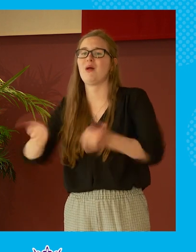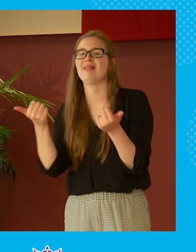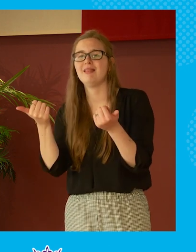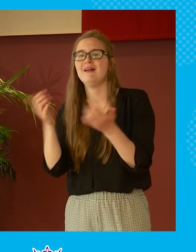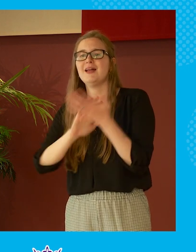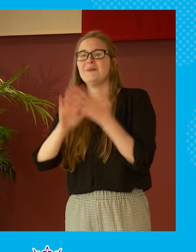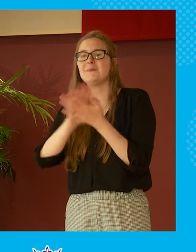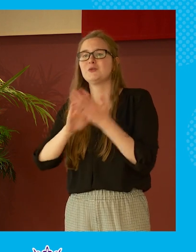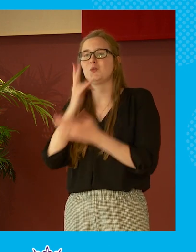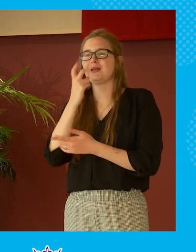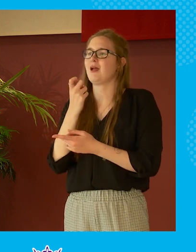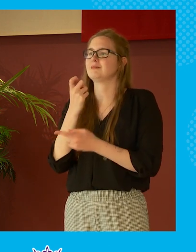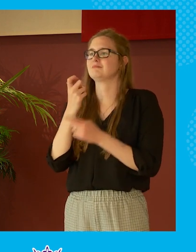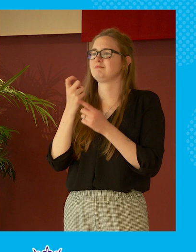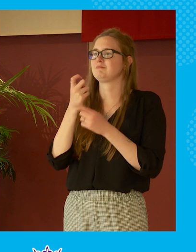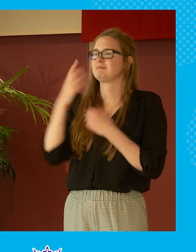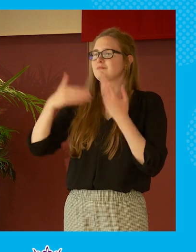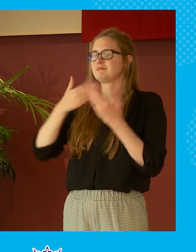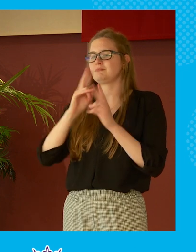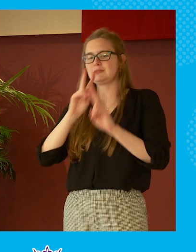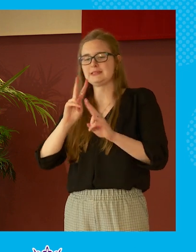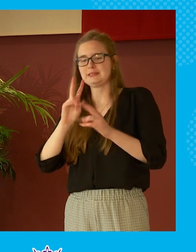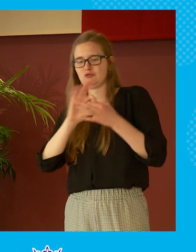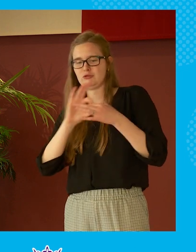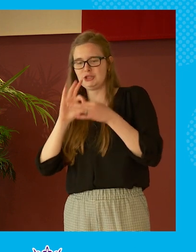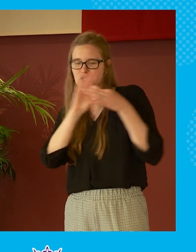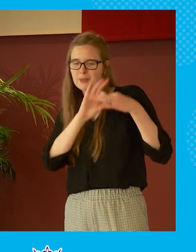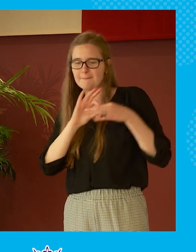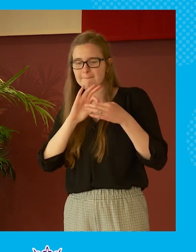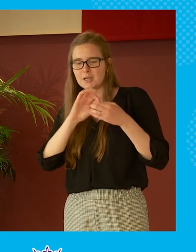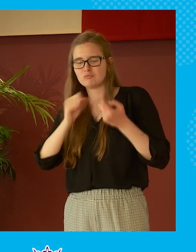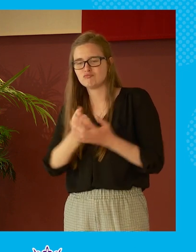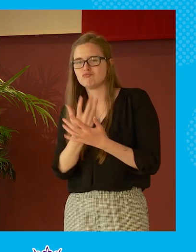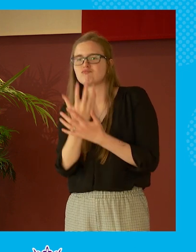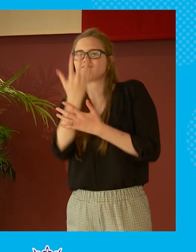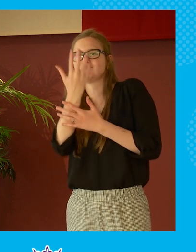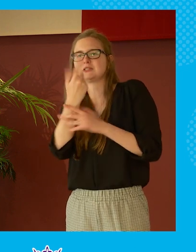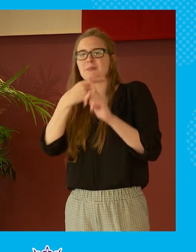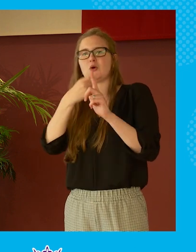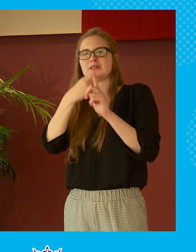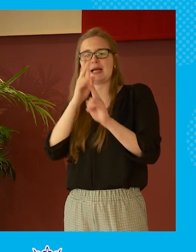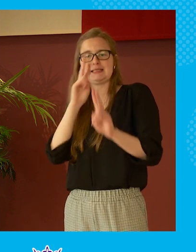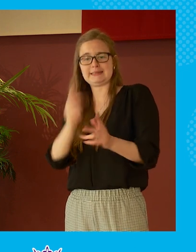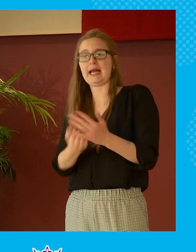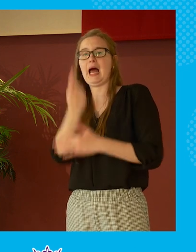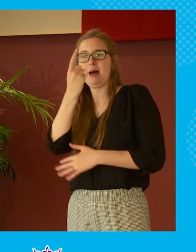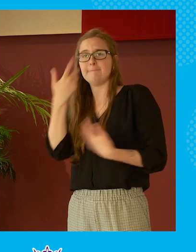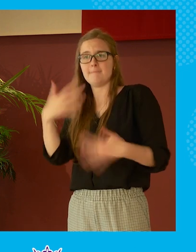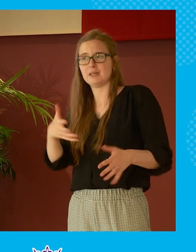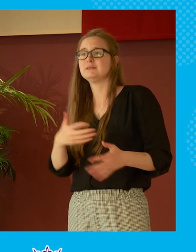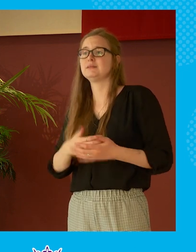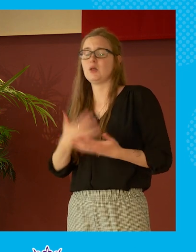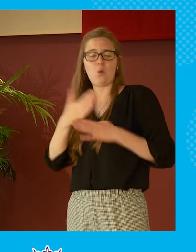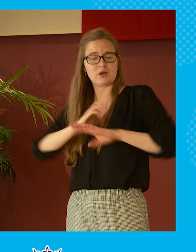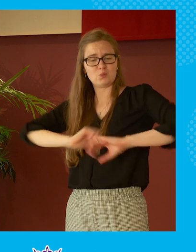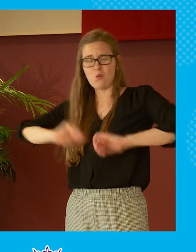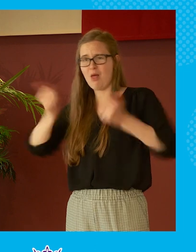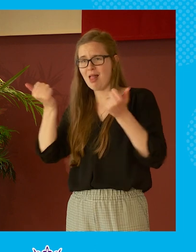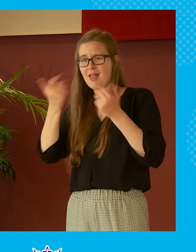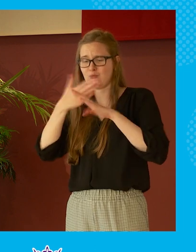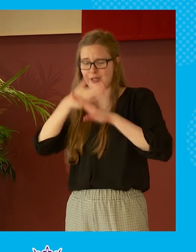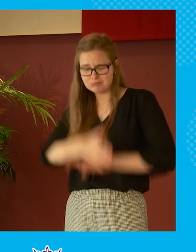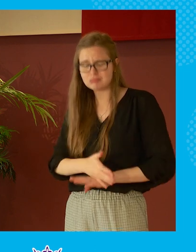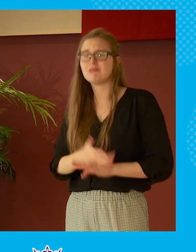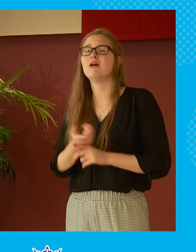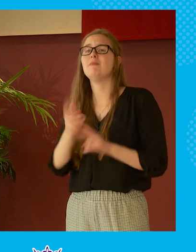you can go on to support to watch that relationship between say landlord and tenant grow i can see that happen it absolutely works if we work at